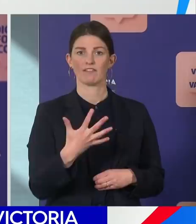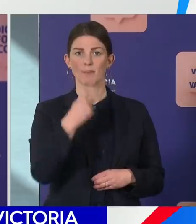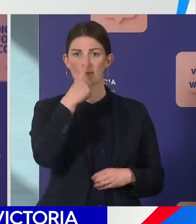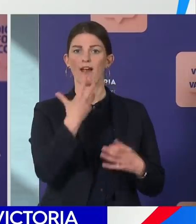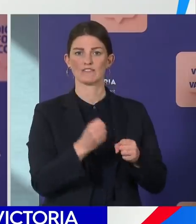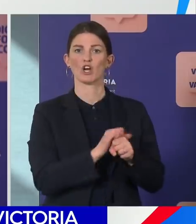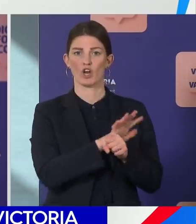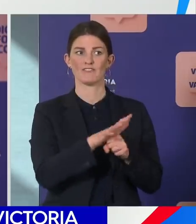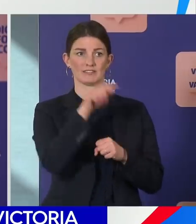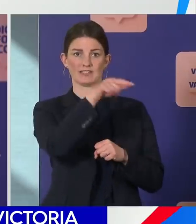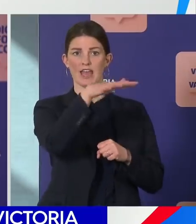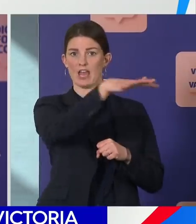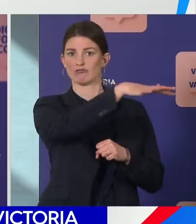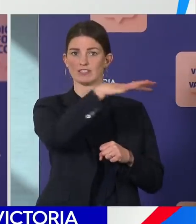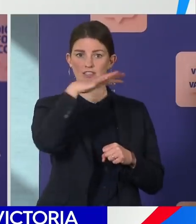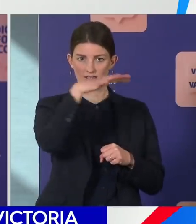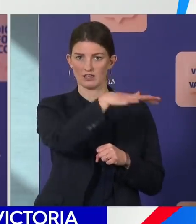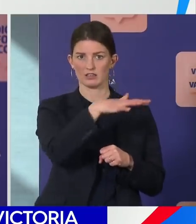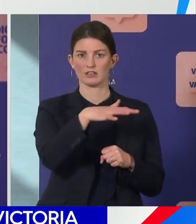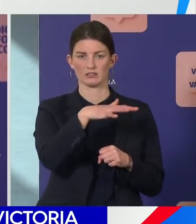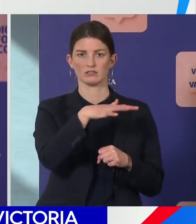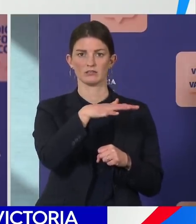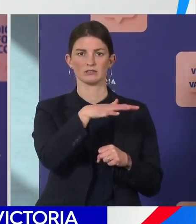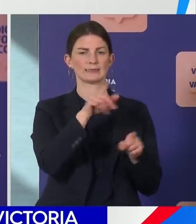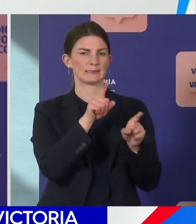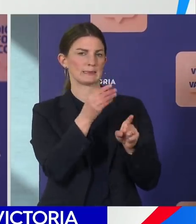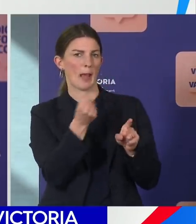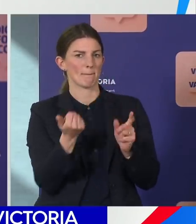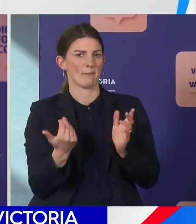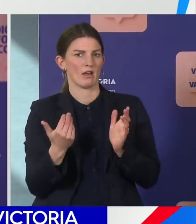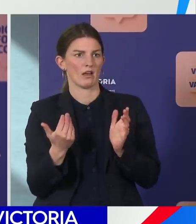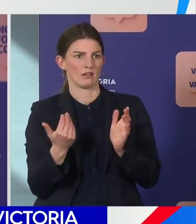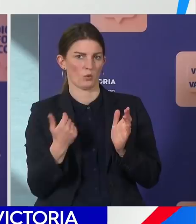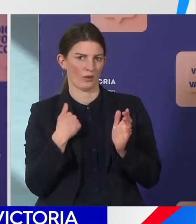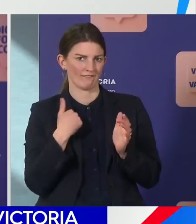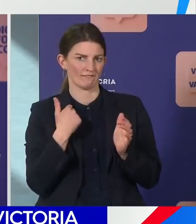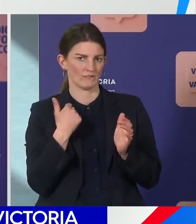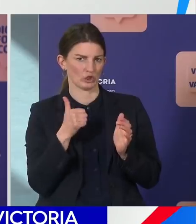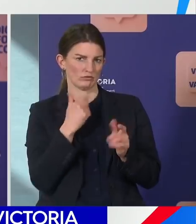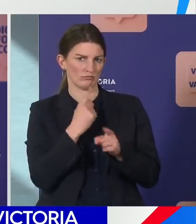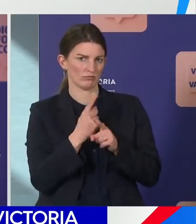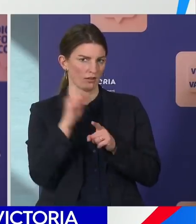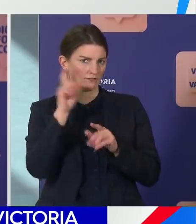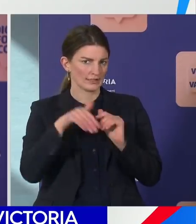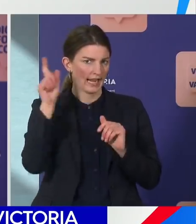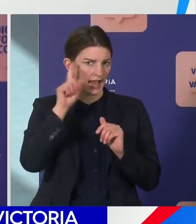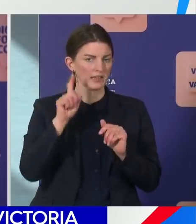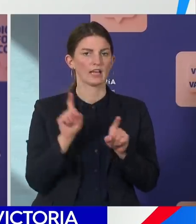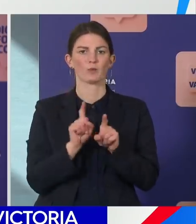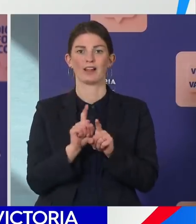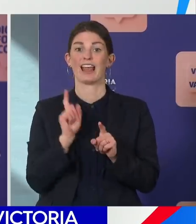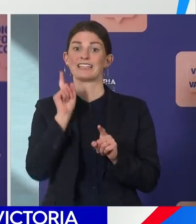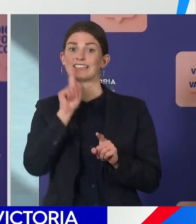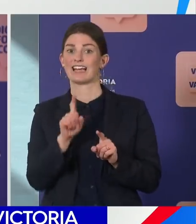amongst the numbers that we've reported today, seven new cases from yesterday. Emergency